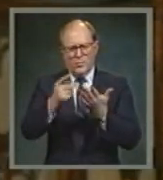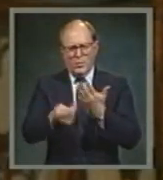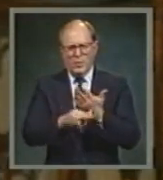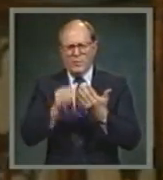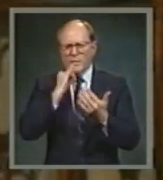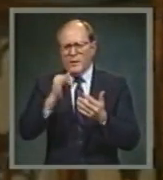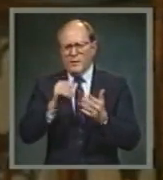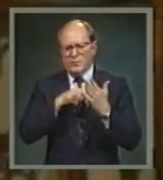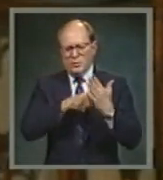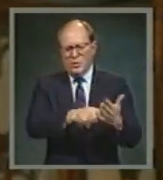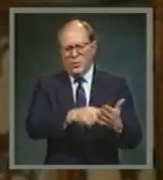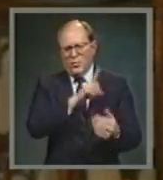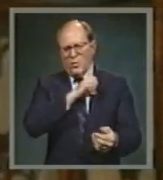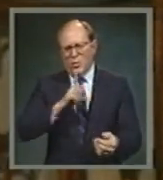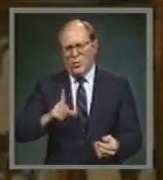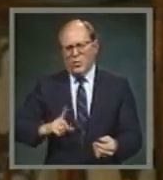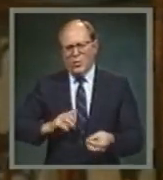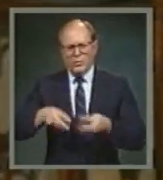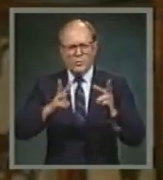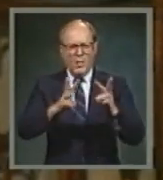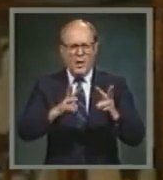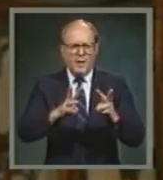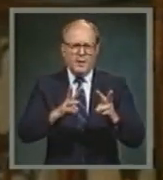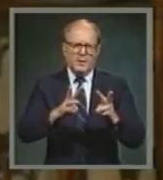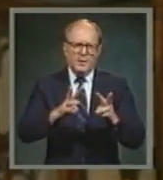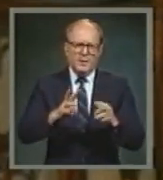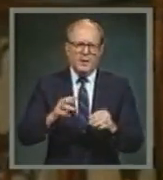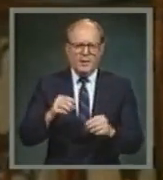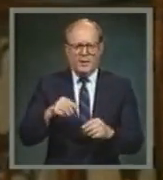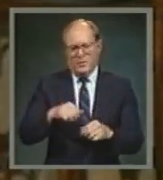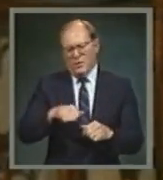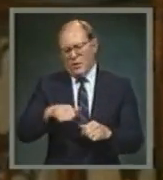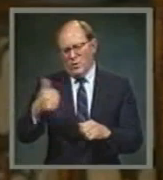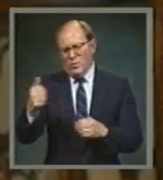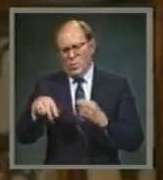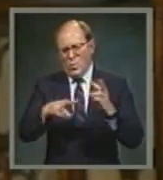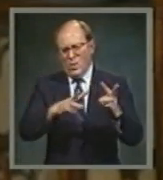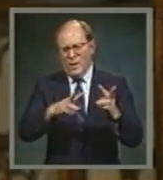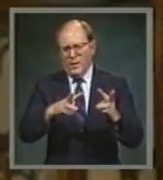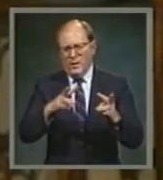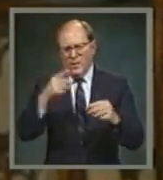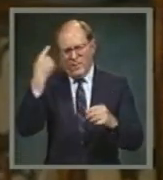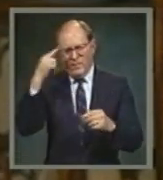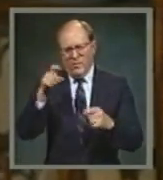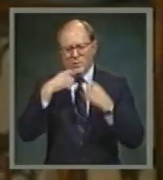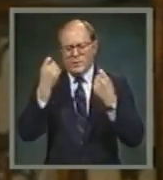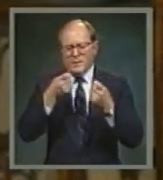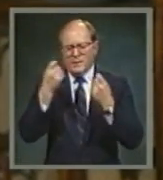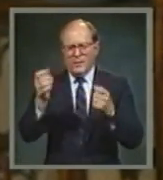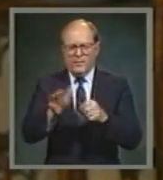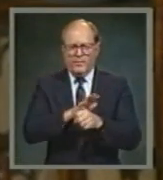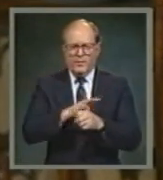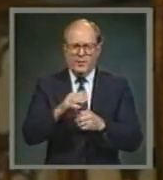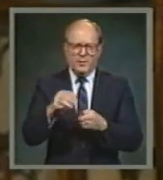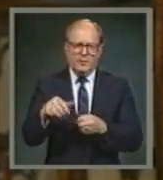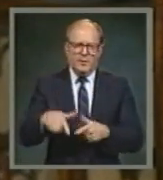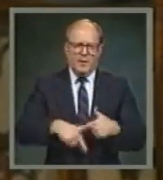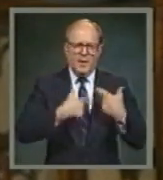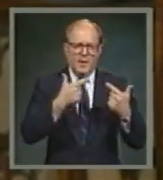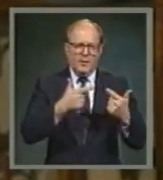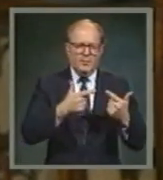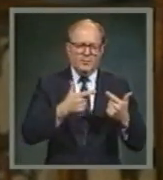present the Lord's way as a viable alternative to the sinful, disobedient, dissident lifestyles of the current culture.